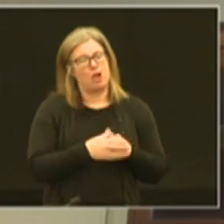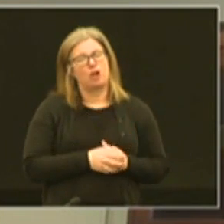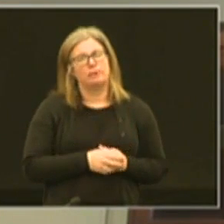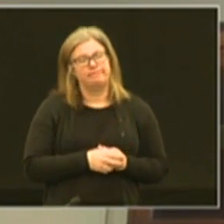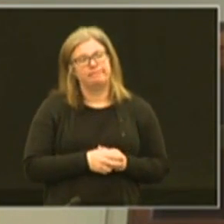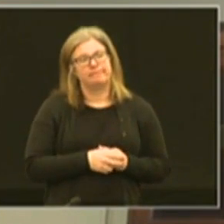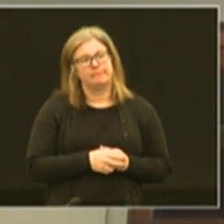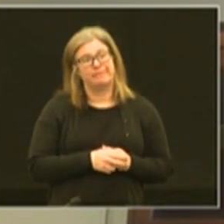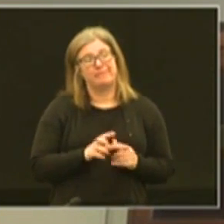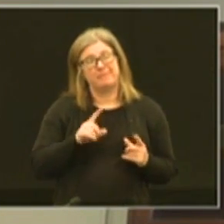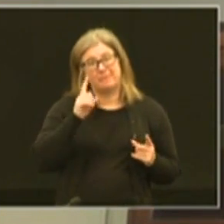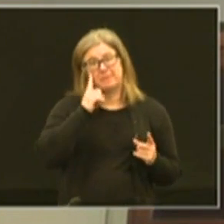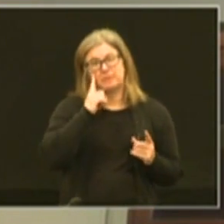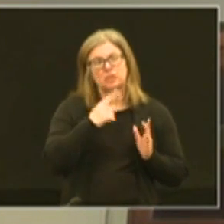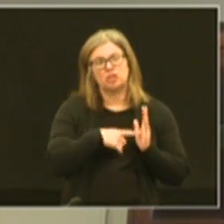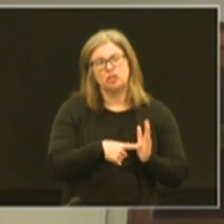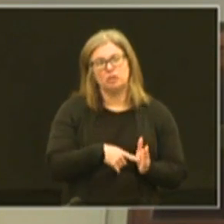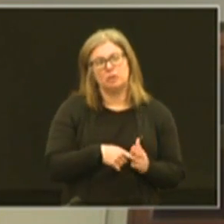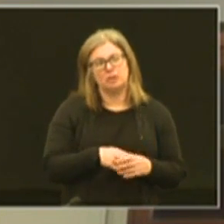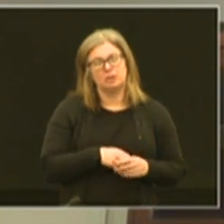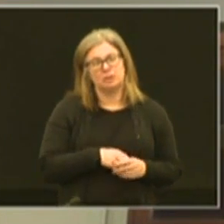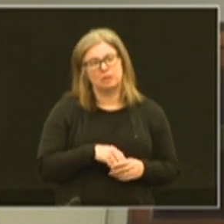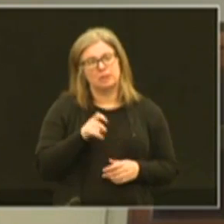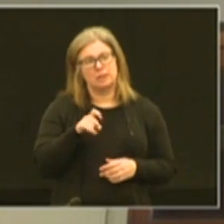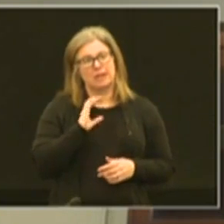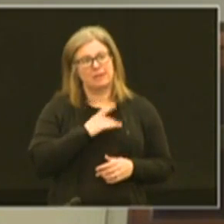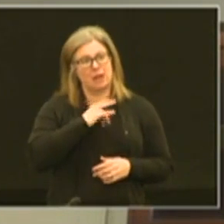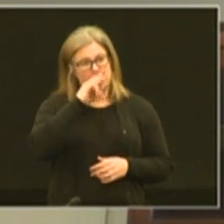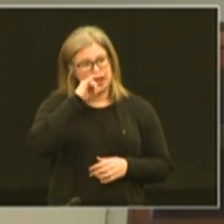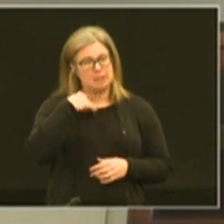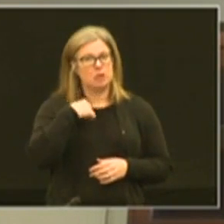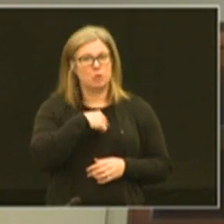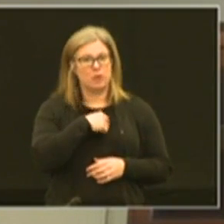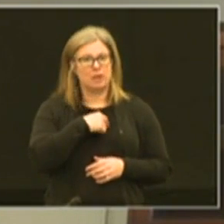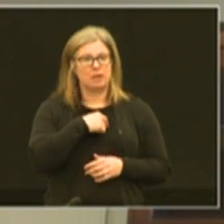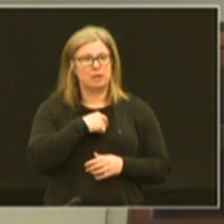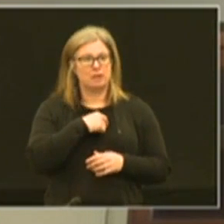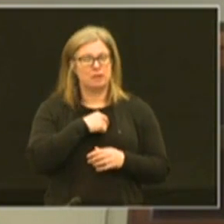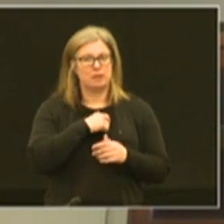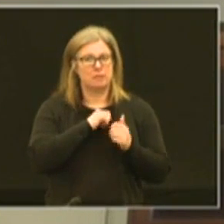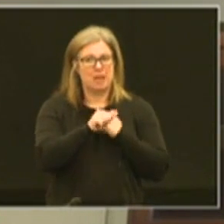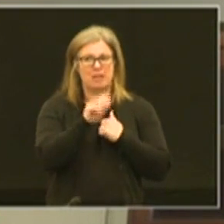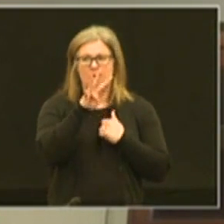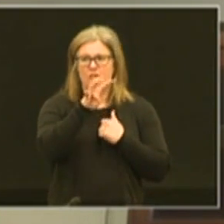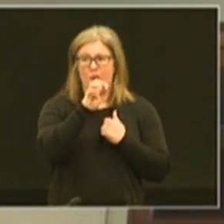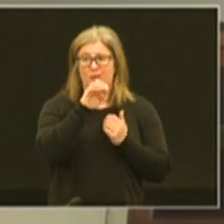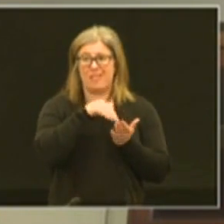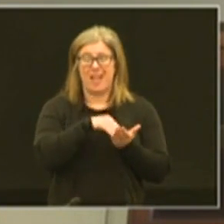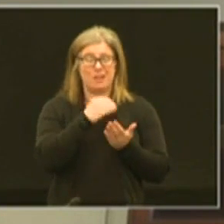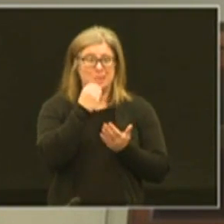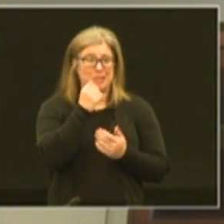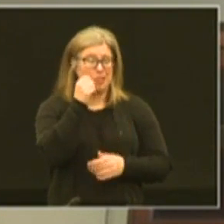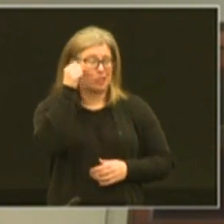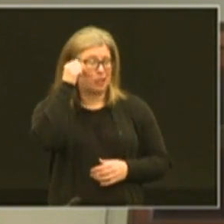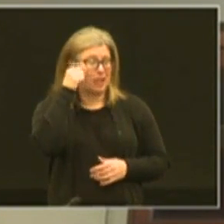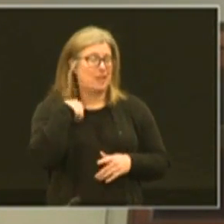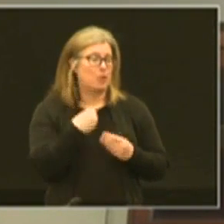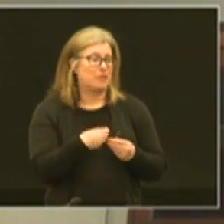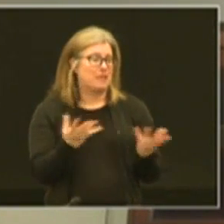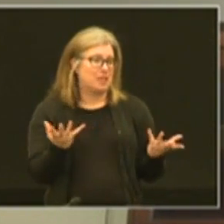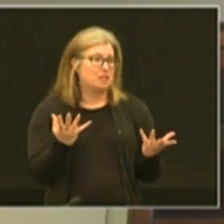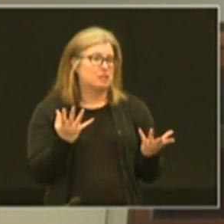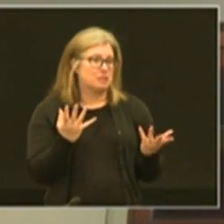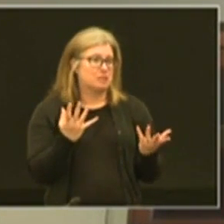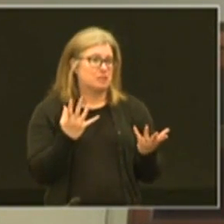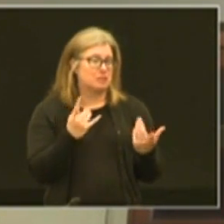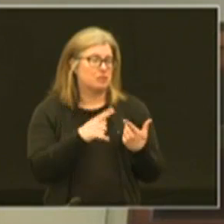but I think it's just showing the need of our kids we surpassed 400 000 meals yesterday that we've given to